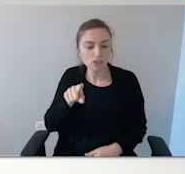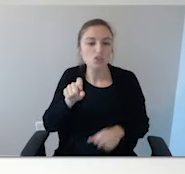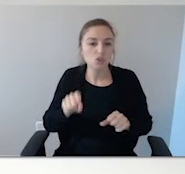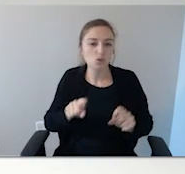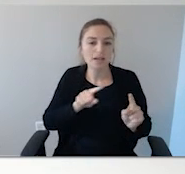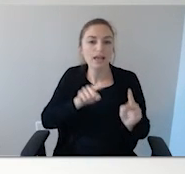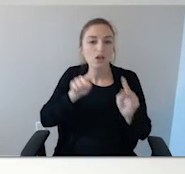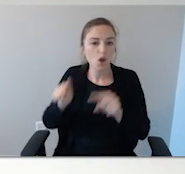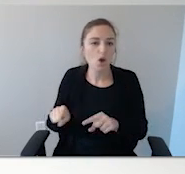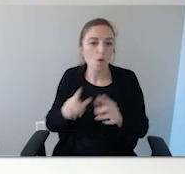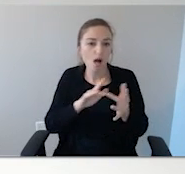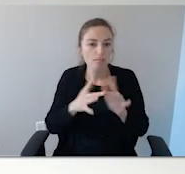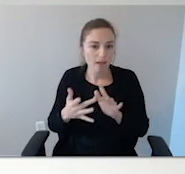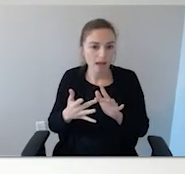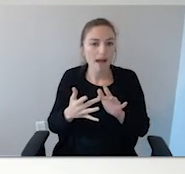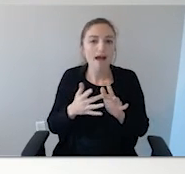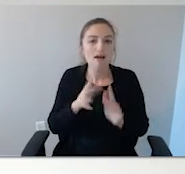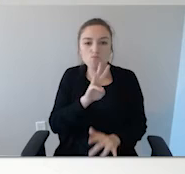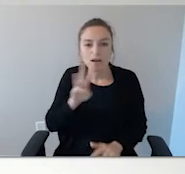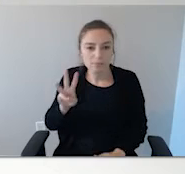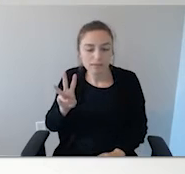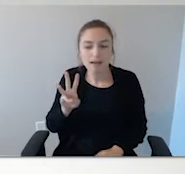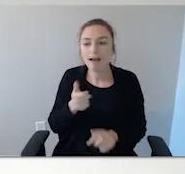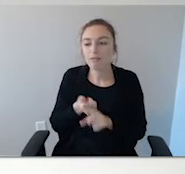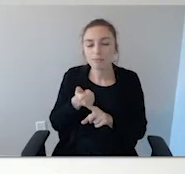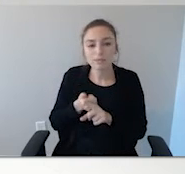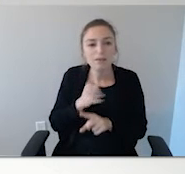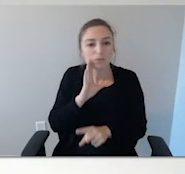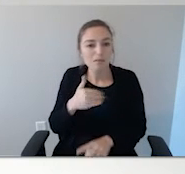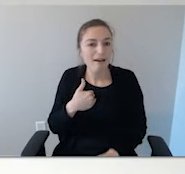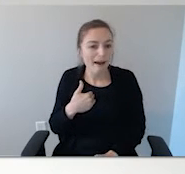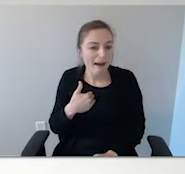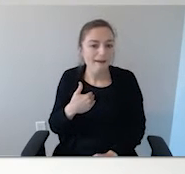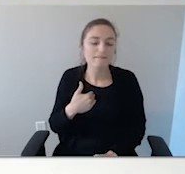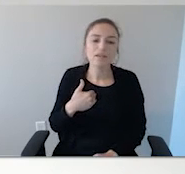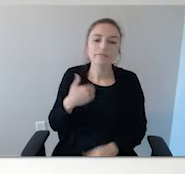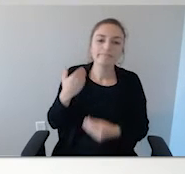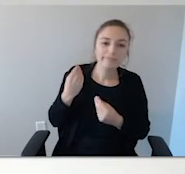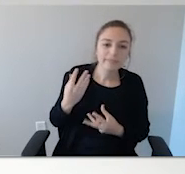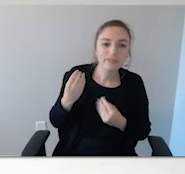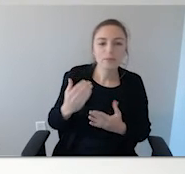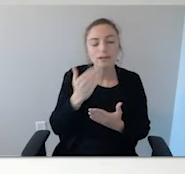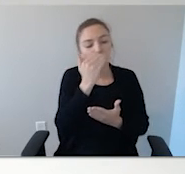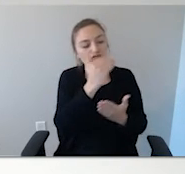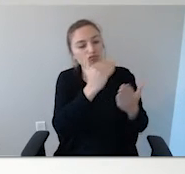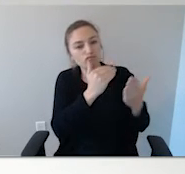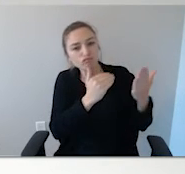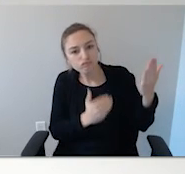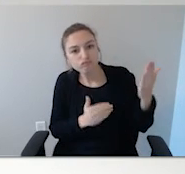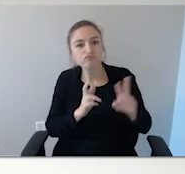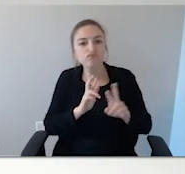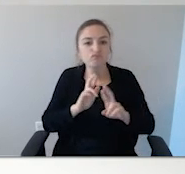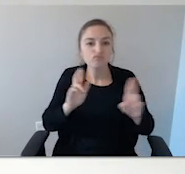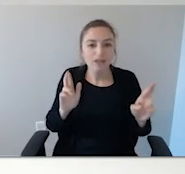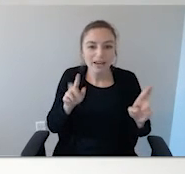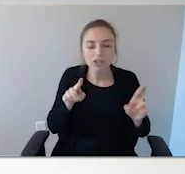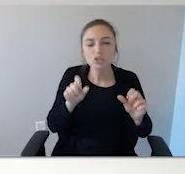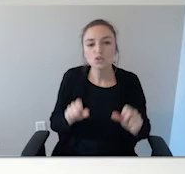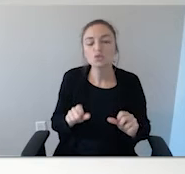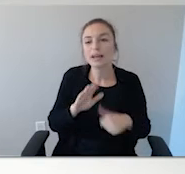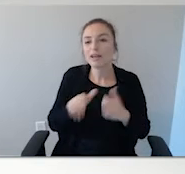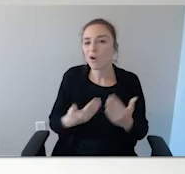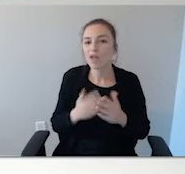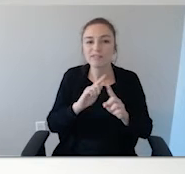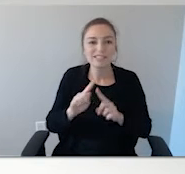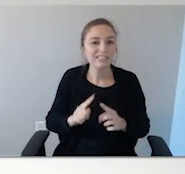website and they'll have posting or they'll have information listed. You could actually enter all the